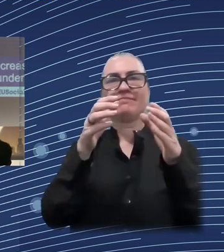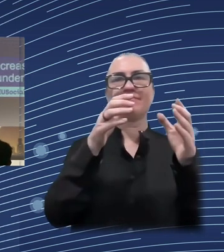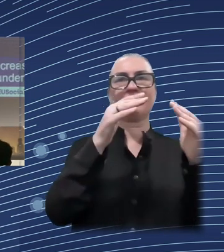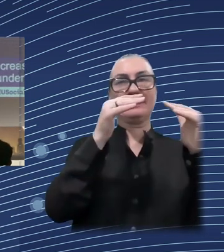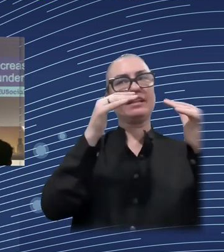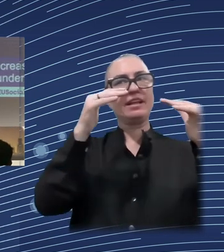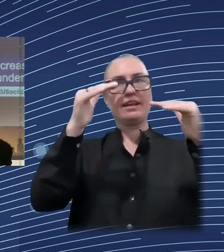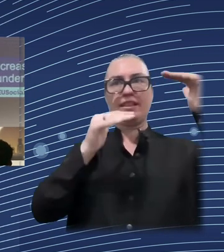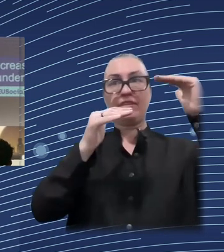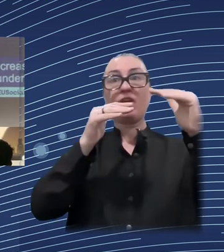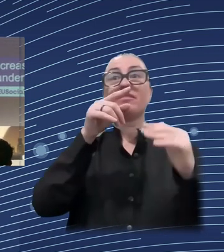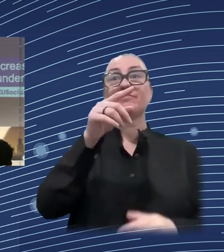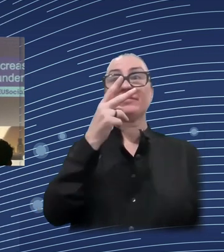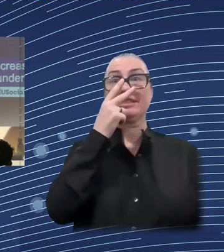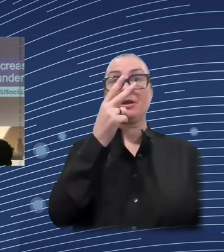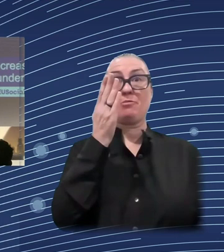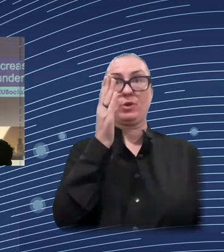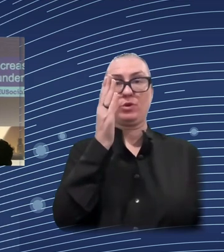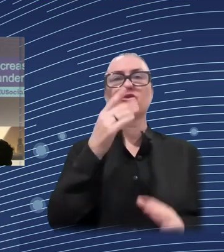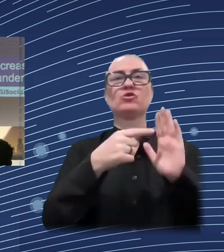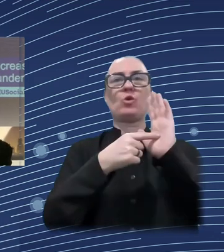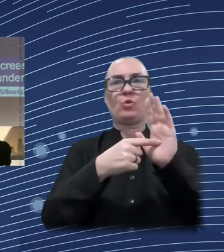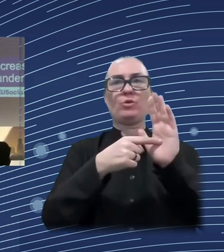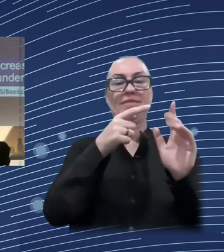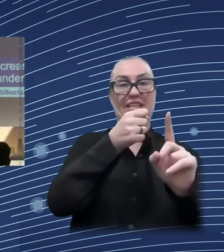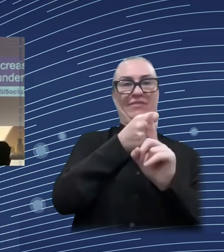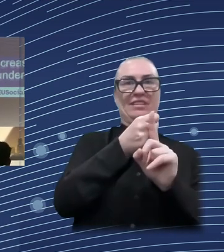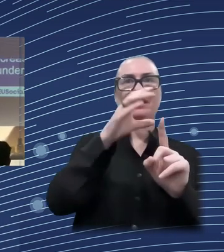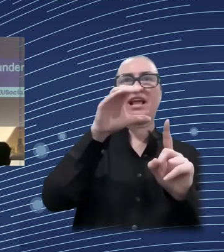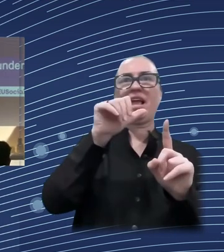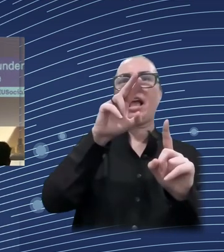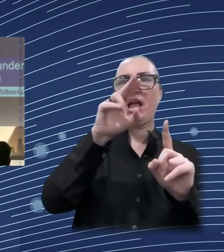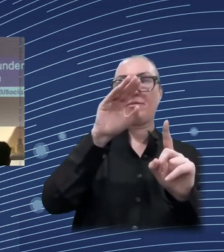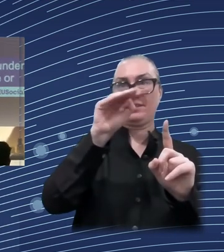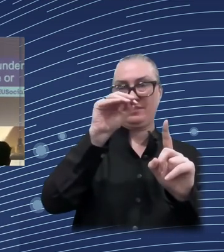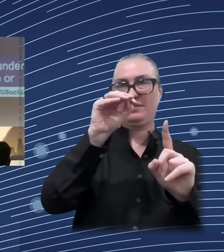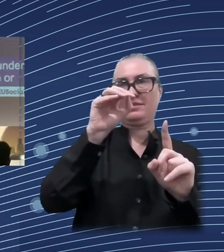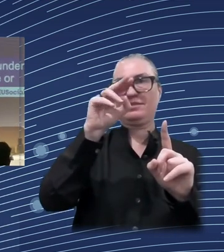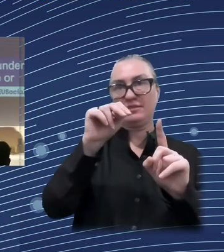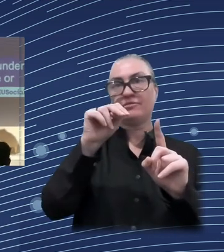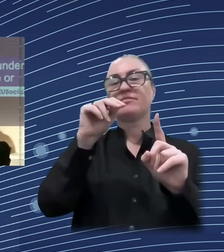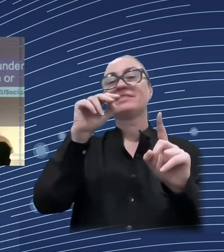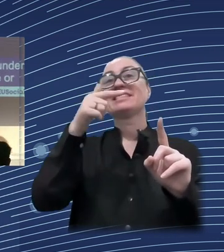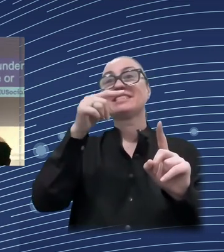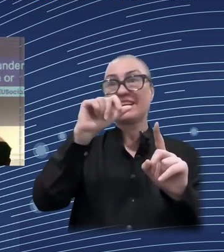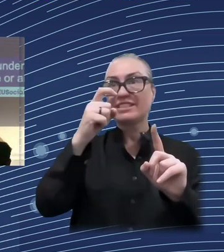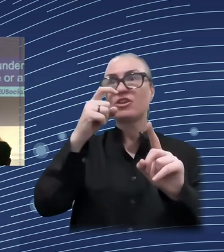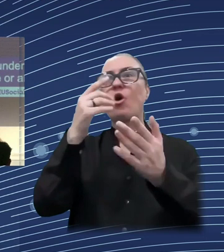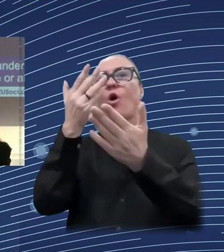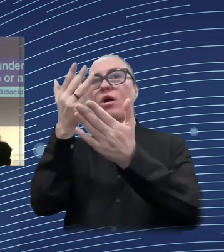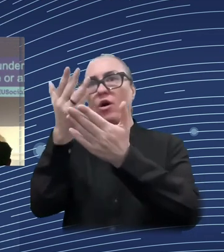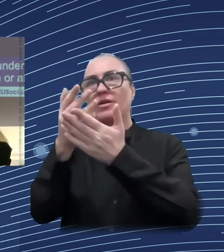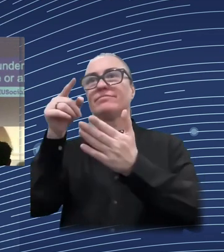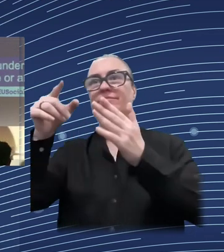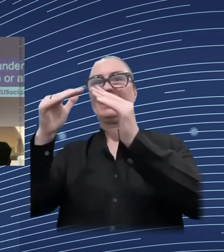people who either live alone or who are eligible for some support in their fuel costs. So these were the options that